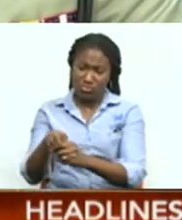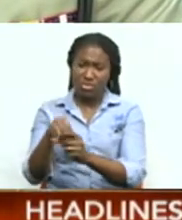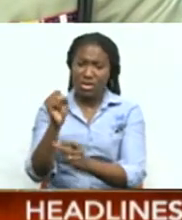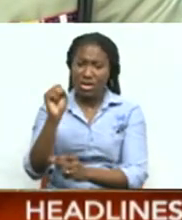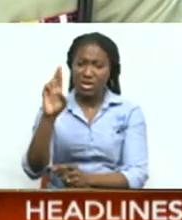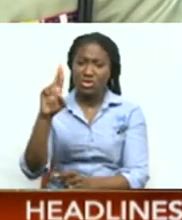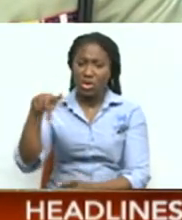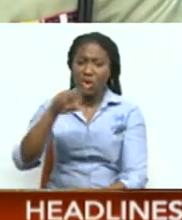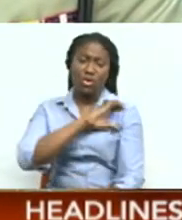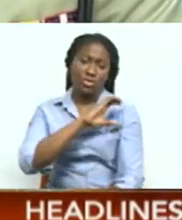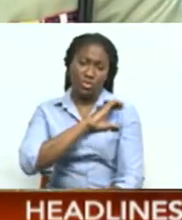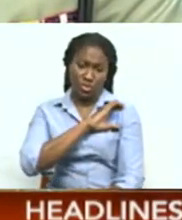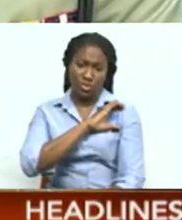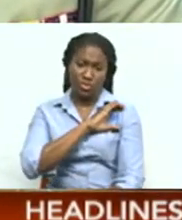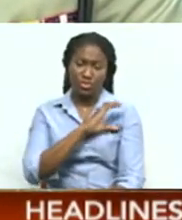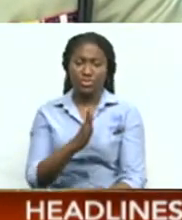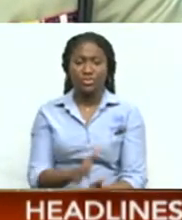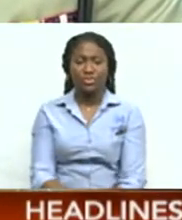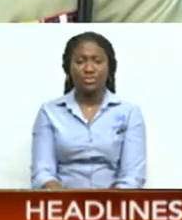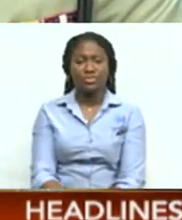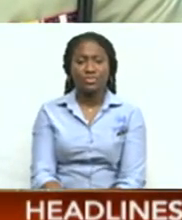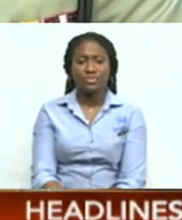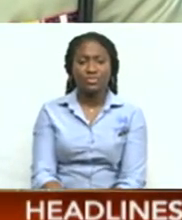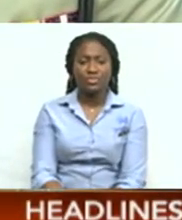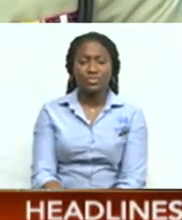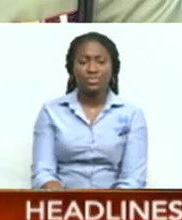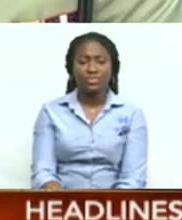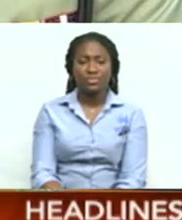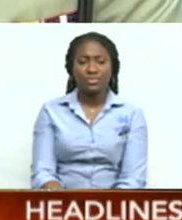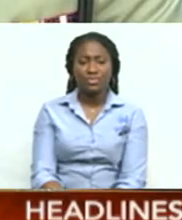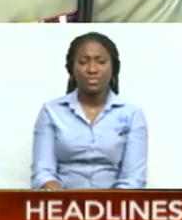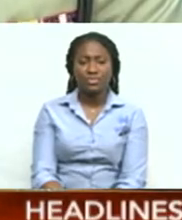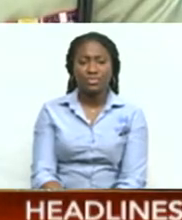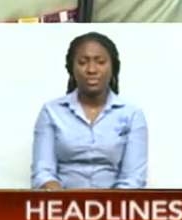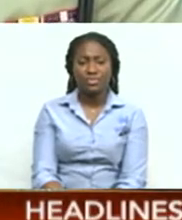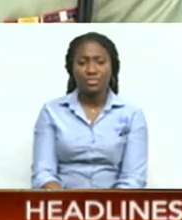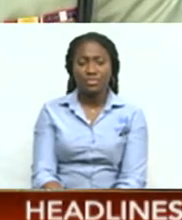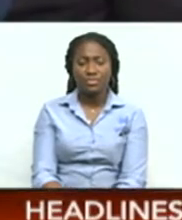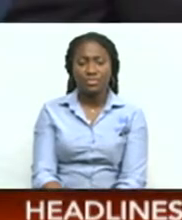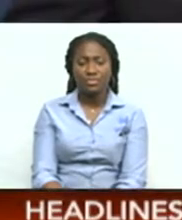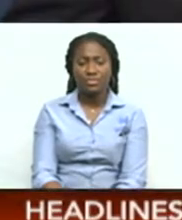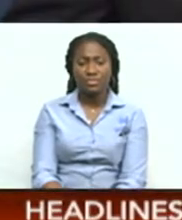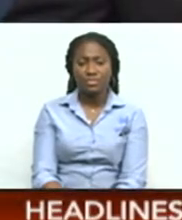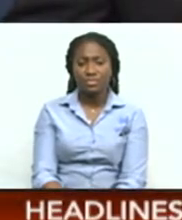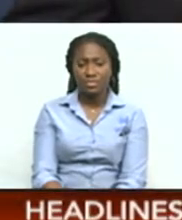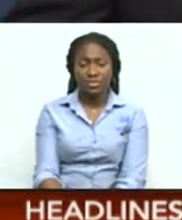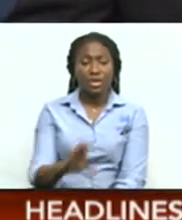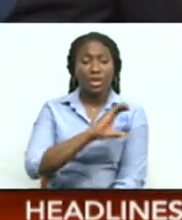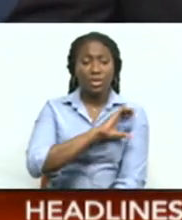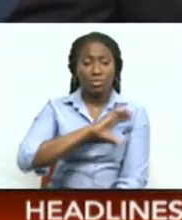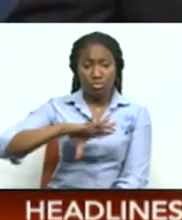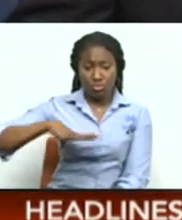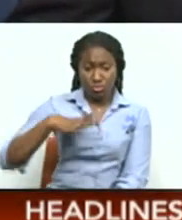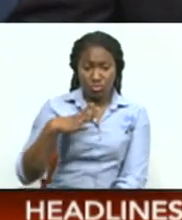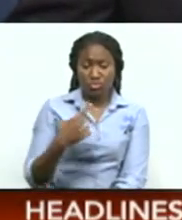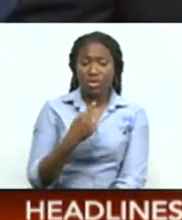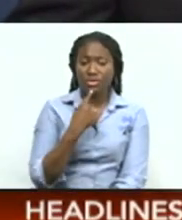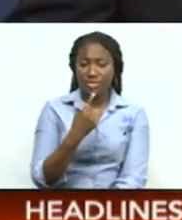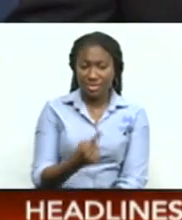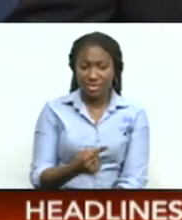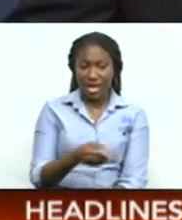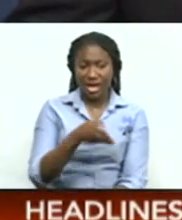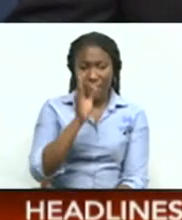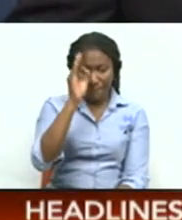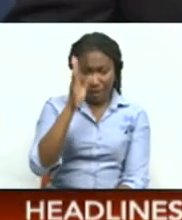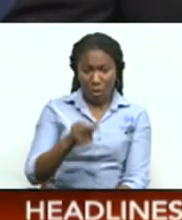reason for him to maintain his status as a special reserve officer. The police commissioner said Brown's removal as